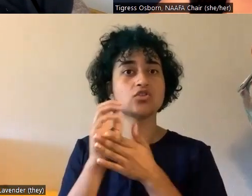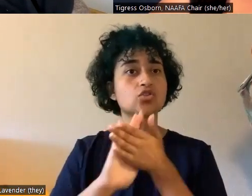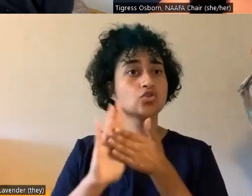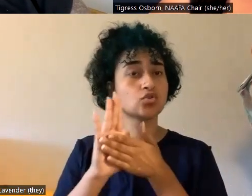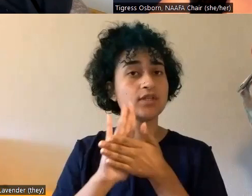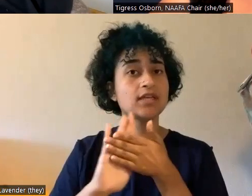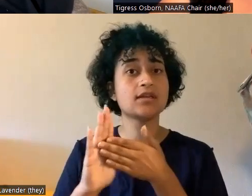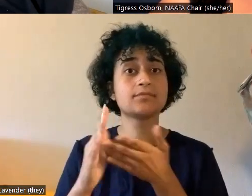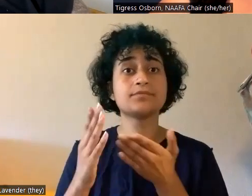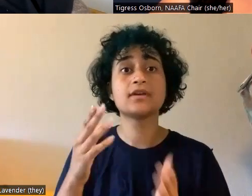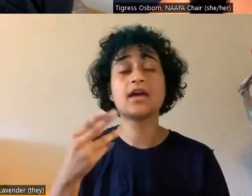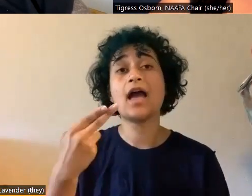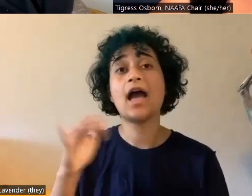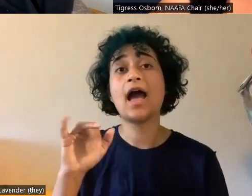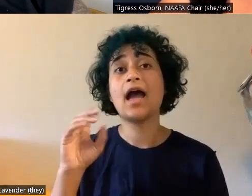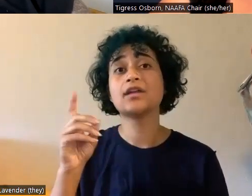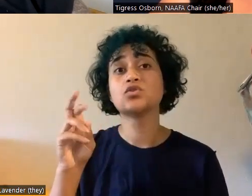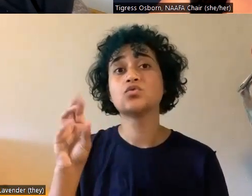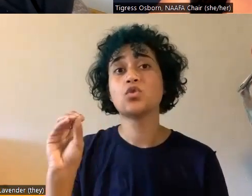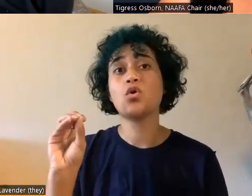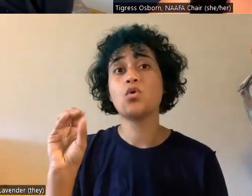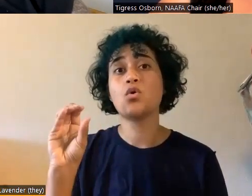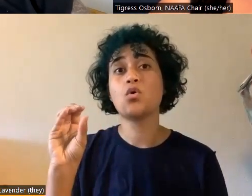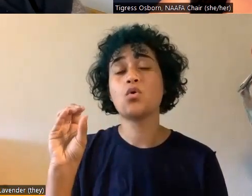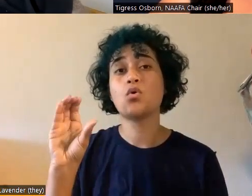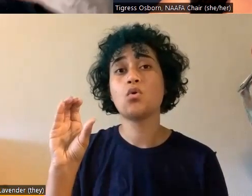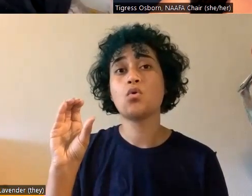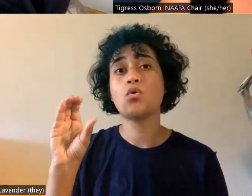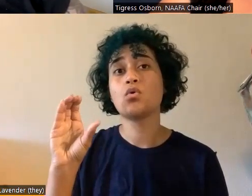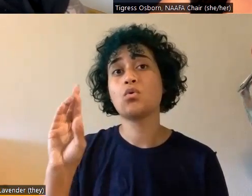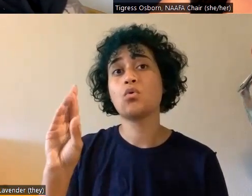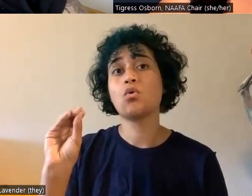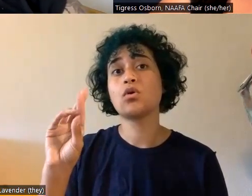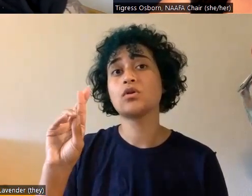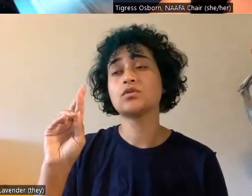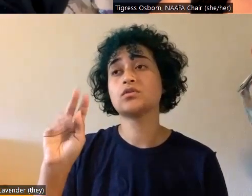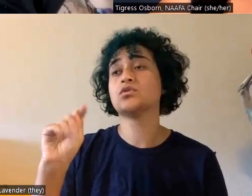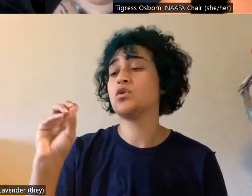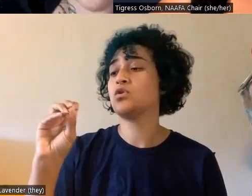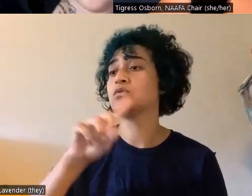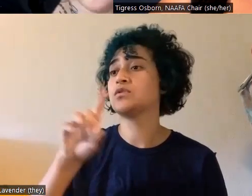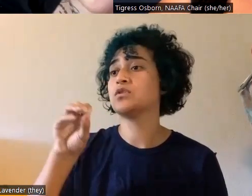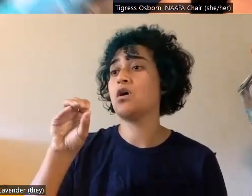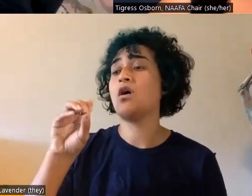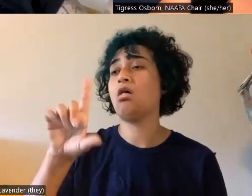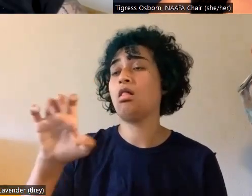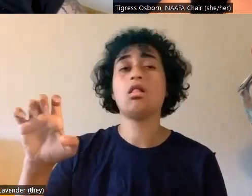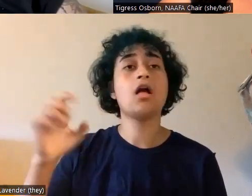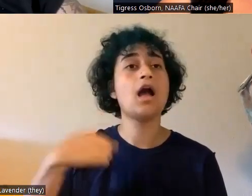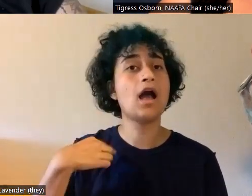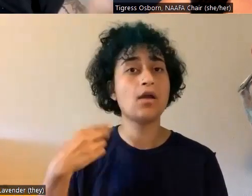a hydro cortisol or a, like, uh, um, an aquifer. And I would do the same, I would also wash with an